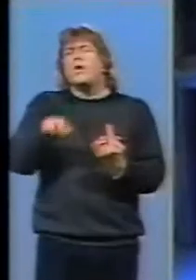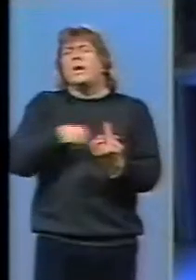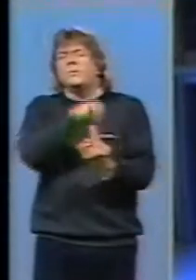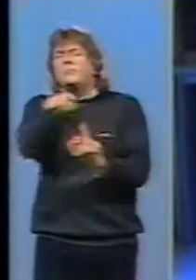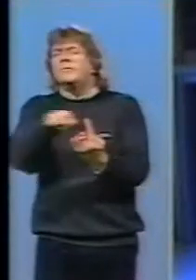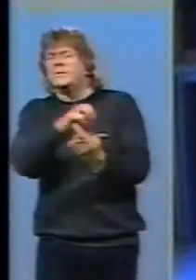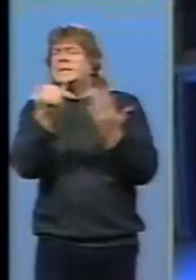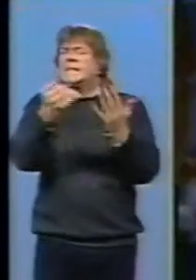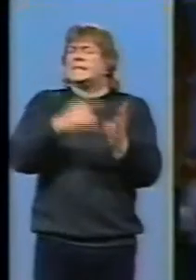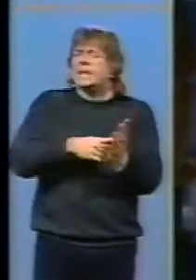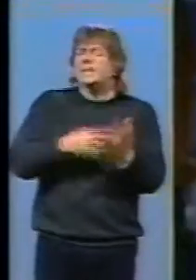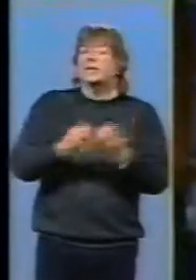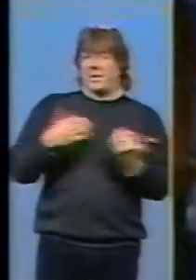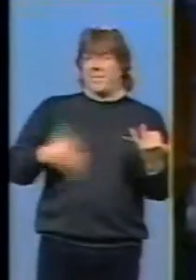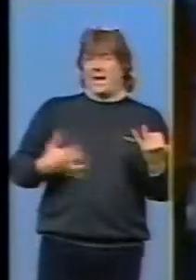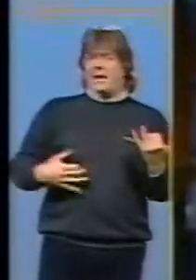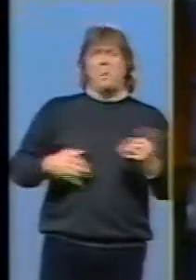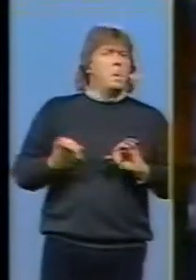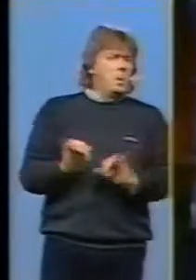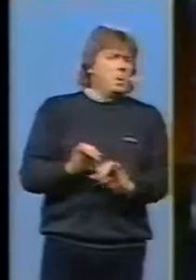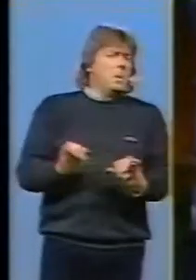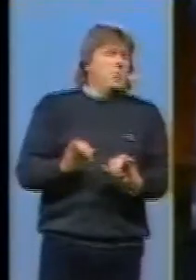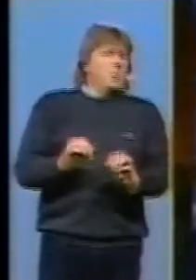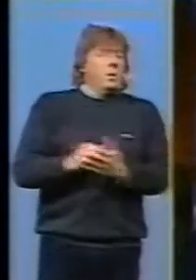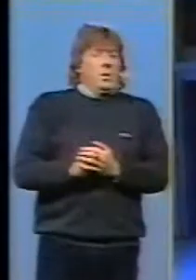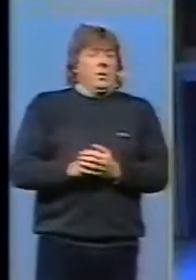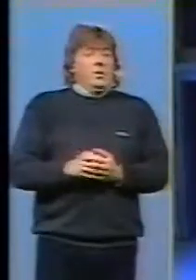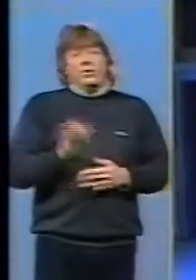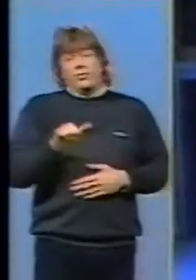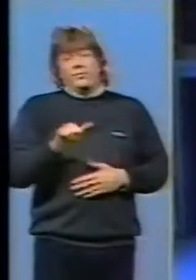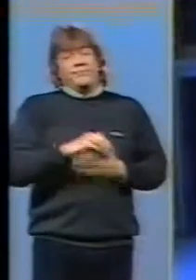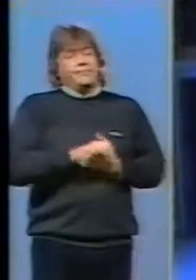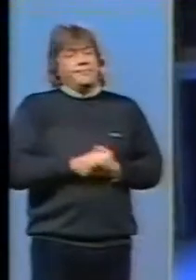but Kilburn's but yeah, that was early days for the Blockheads